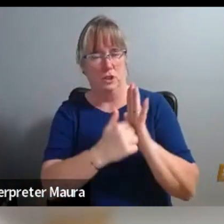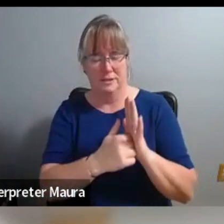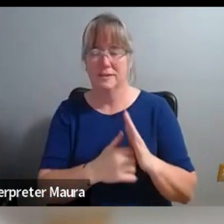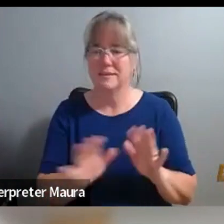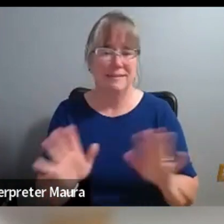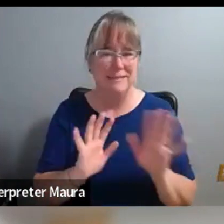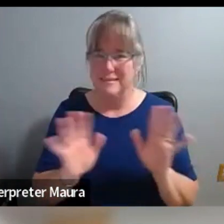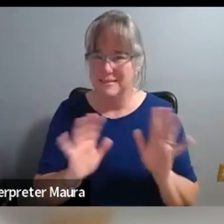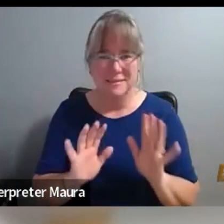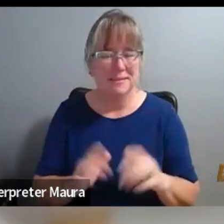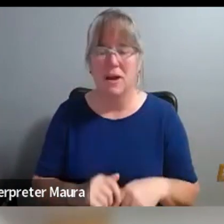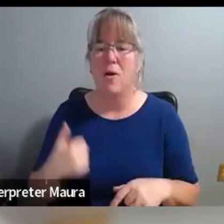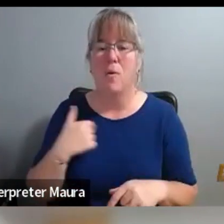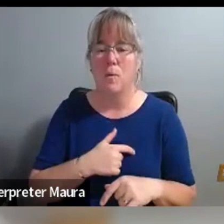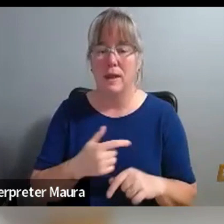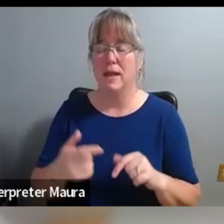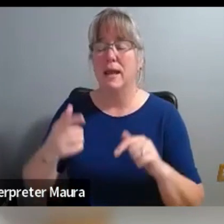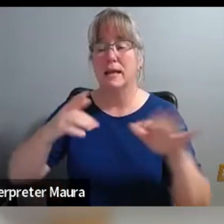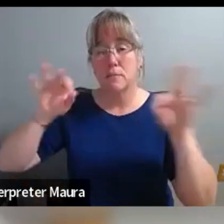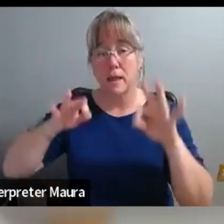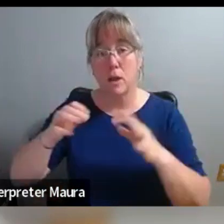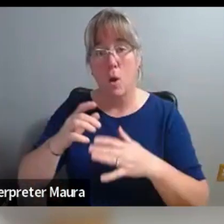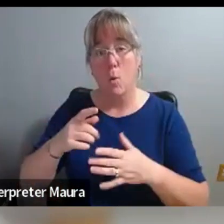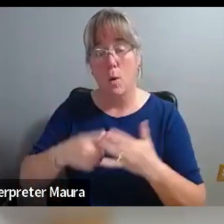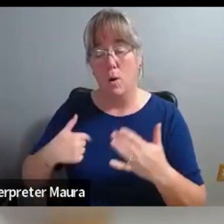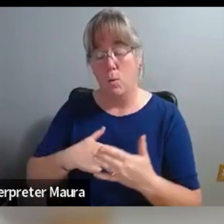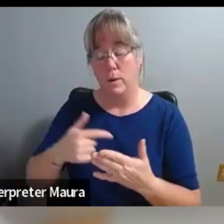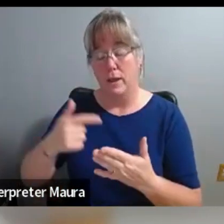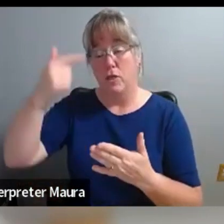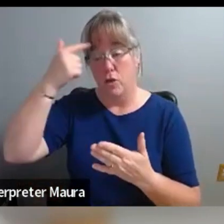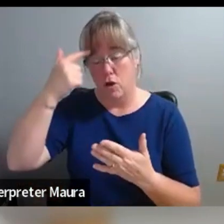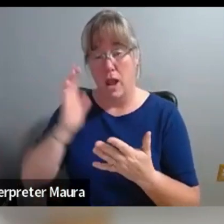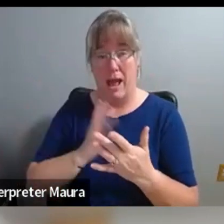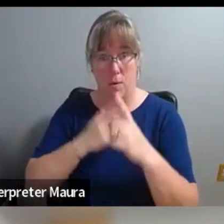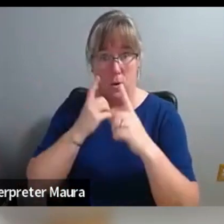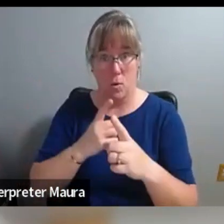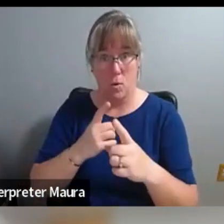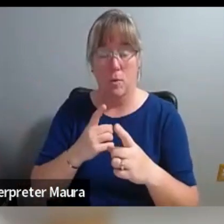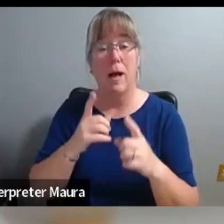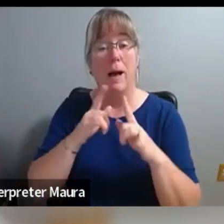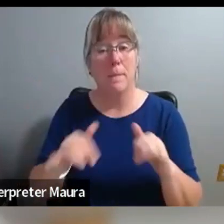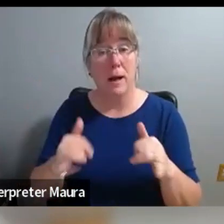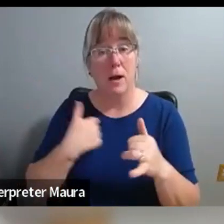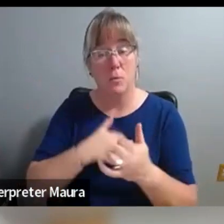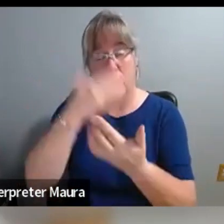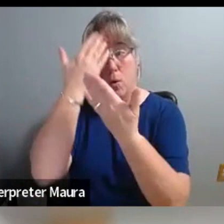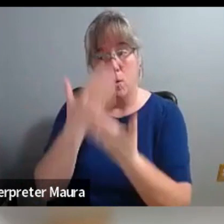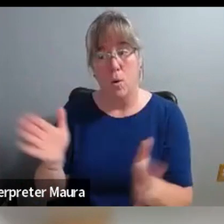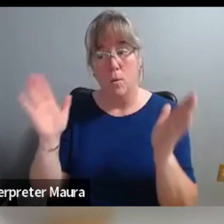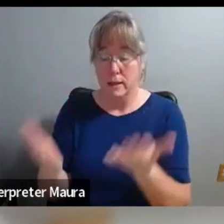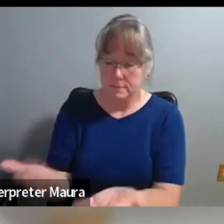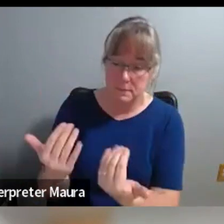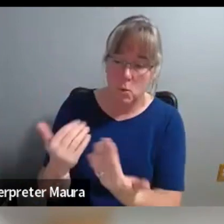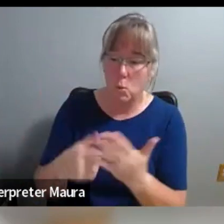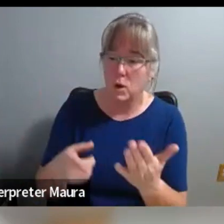presented what we thought we were trying to do. And we were so welcome. And, you know, we welcomed, you know, the opinion of others.